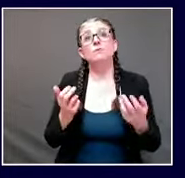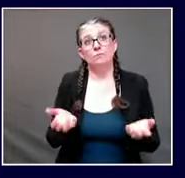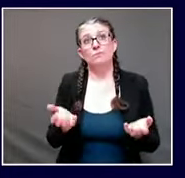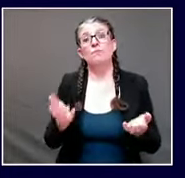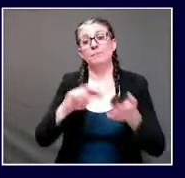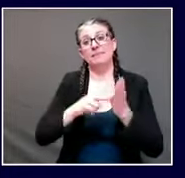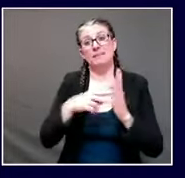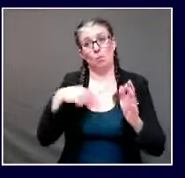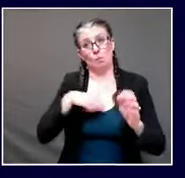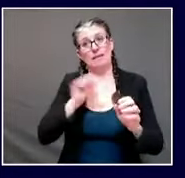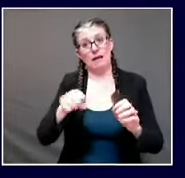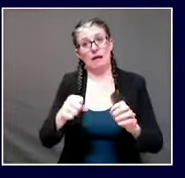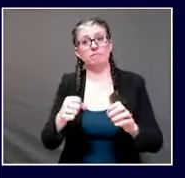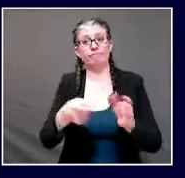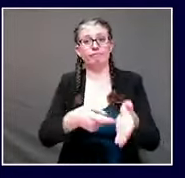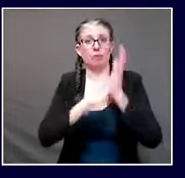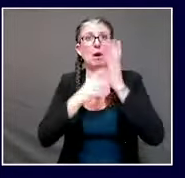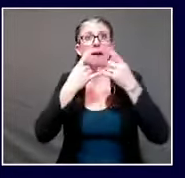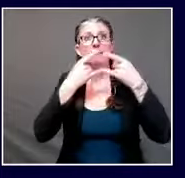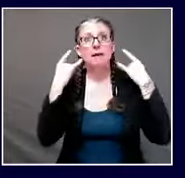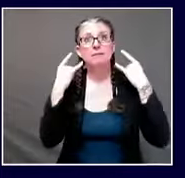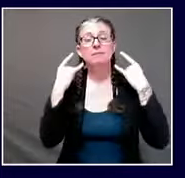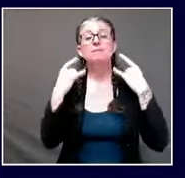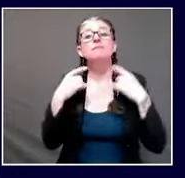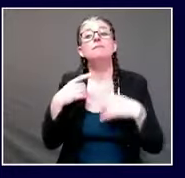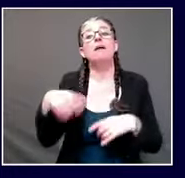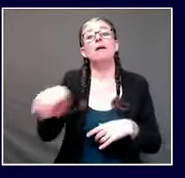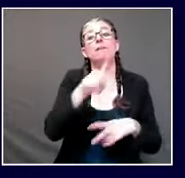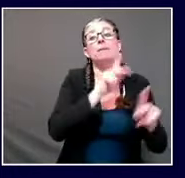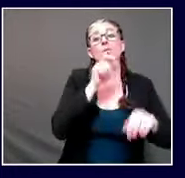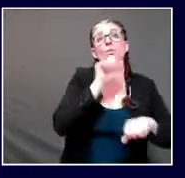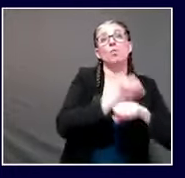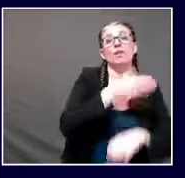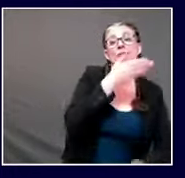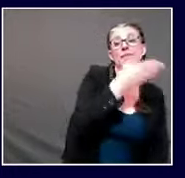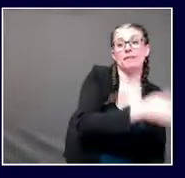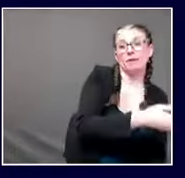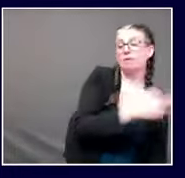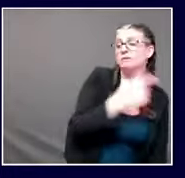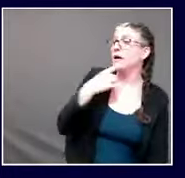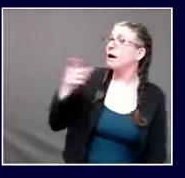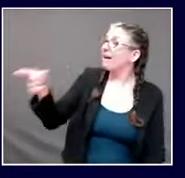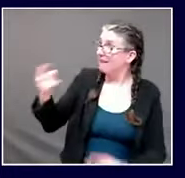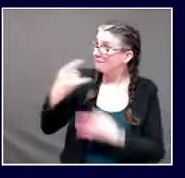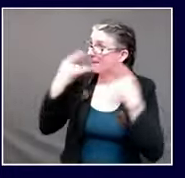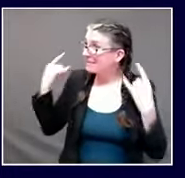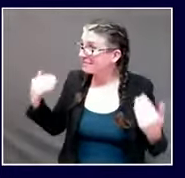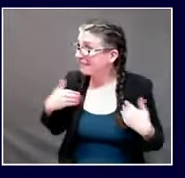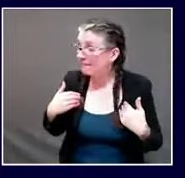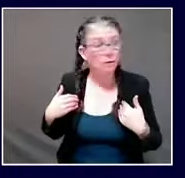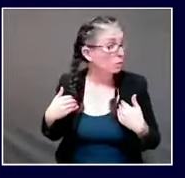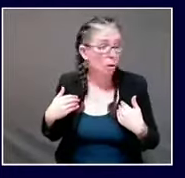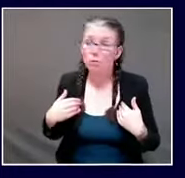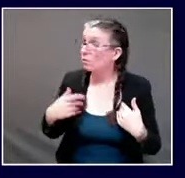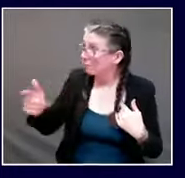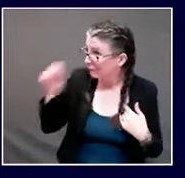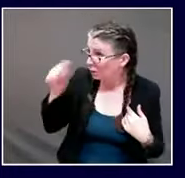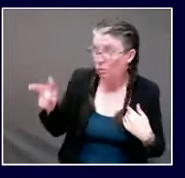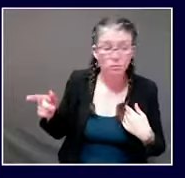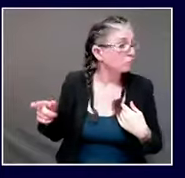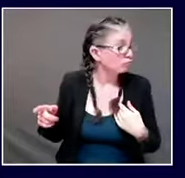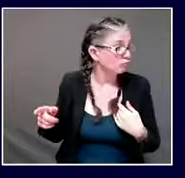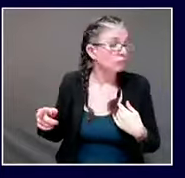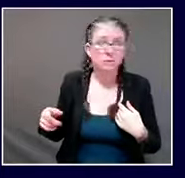individuals who are not wearing face coverings the attorney general and i issued guidance the other day just clarifying exactly what the rules are